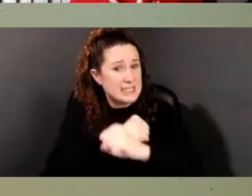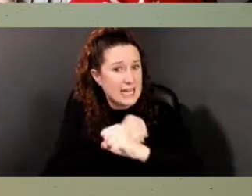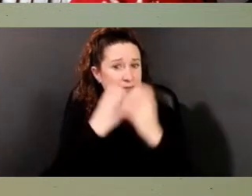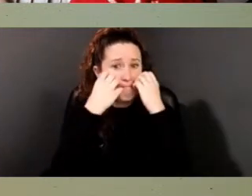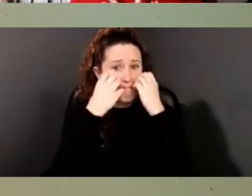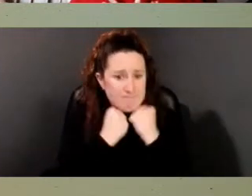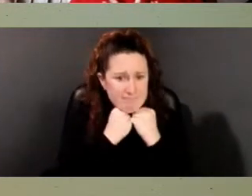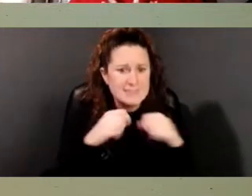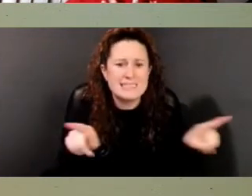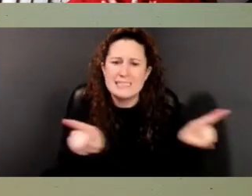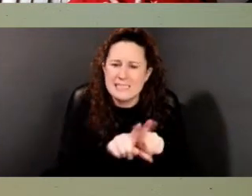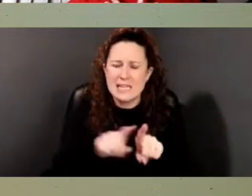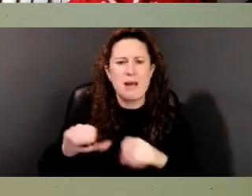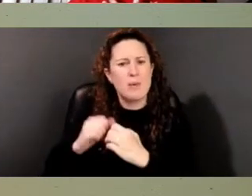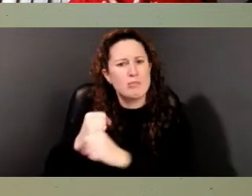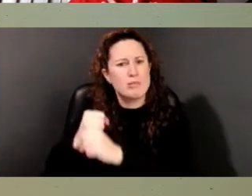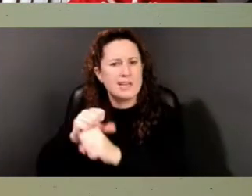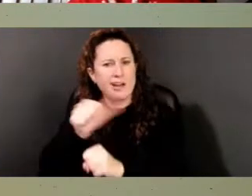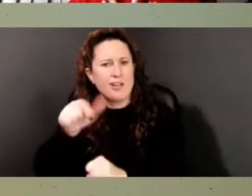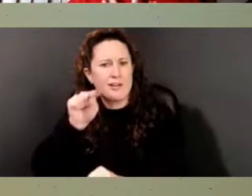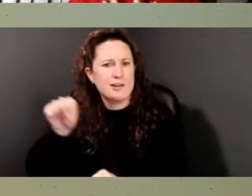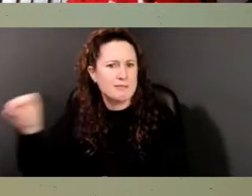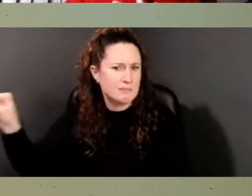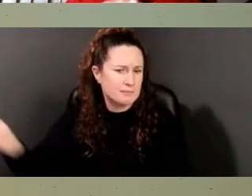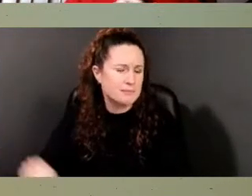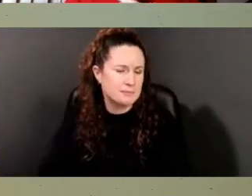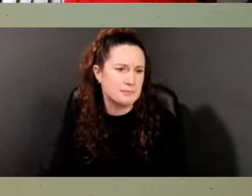lawn parks and materials. Next slide.